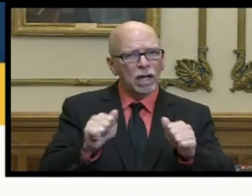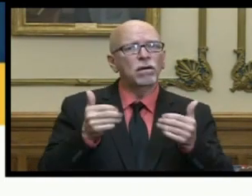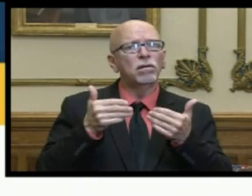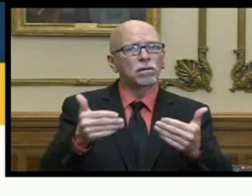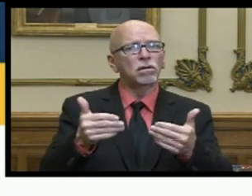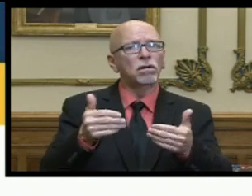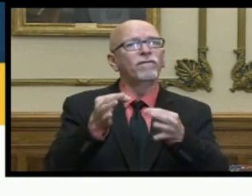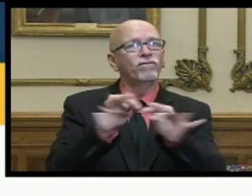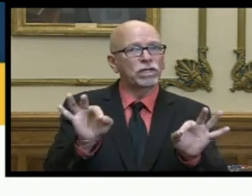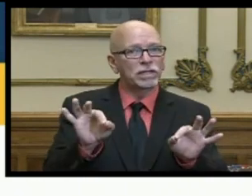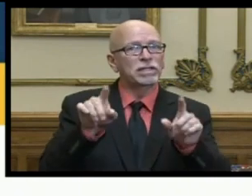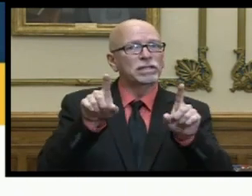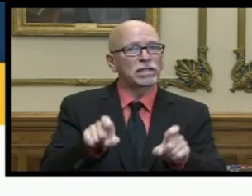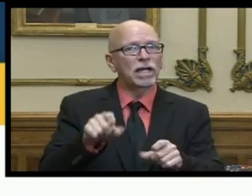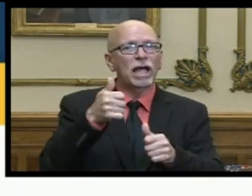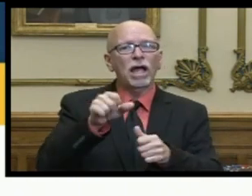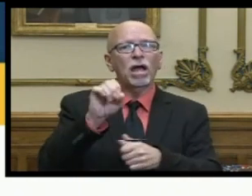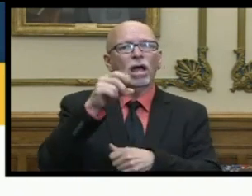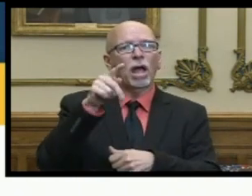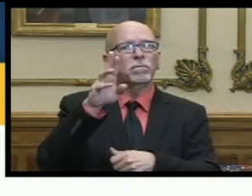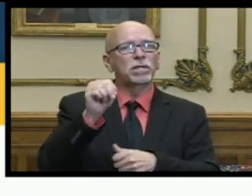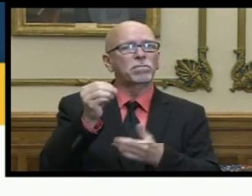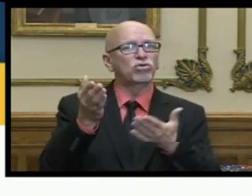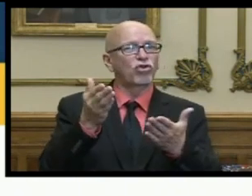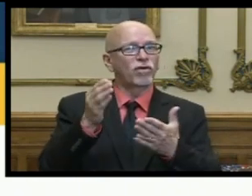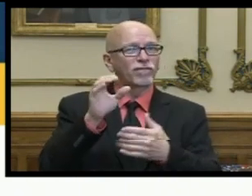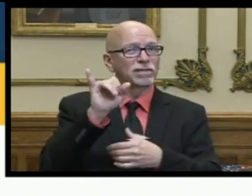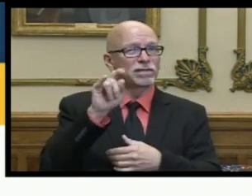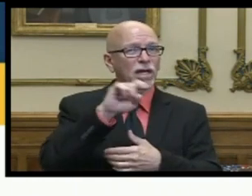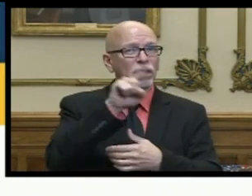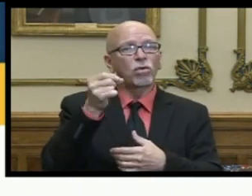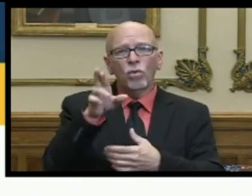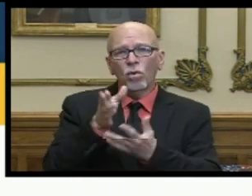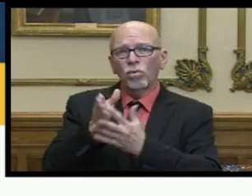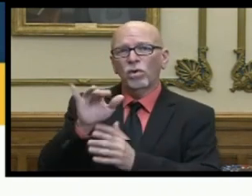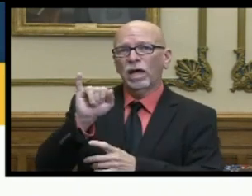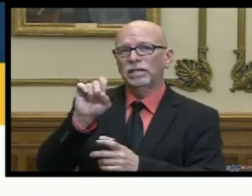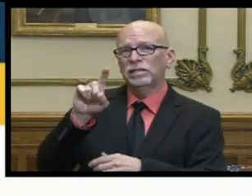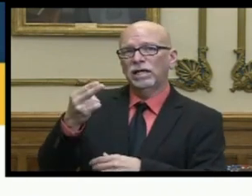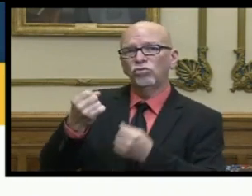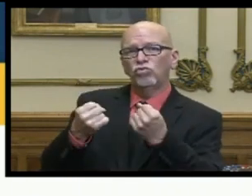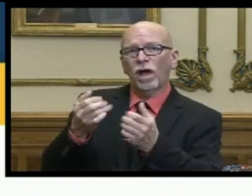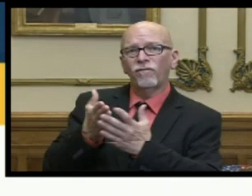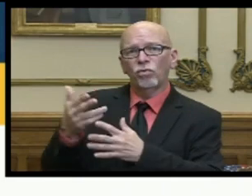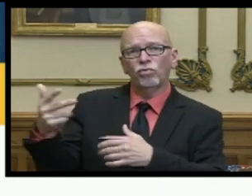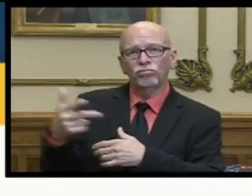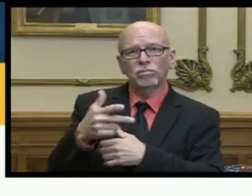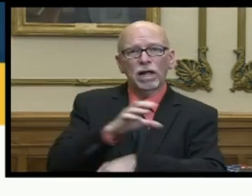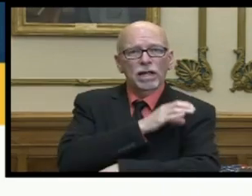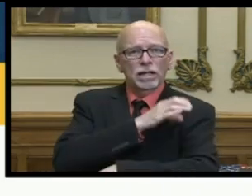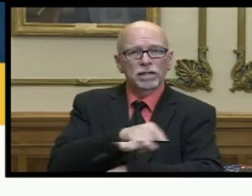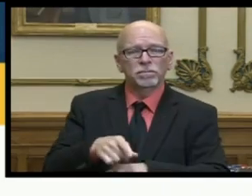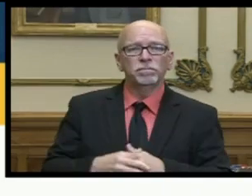at no cost through one of our optum serve sites or through an isdh drive-through clinic